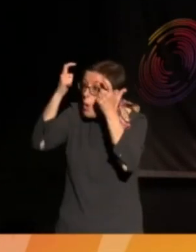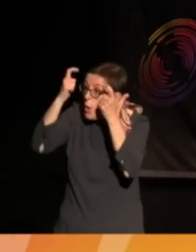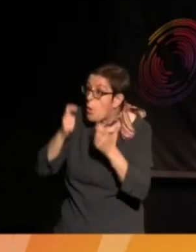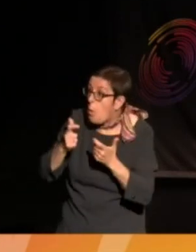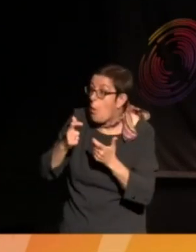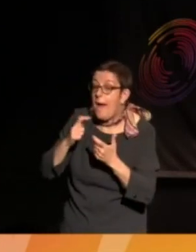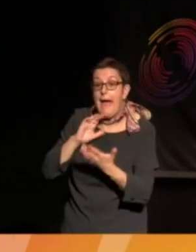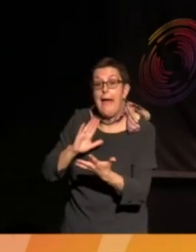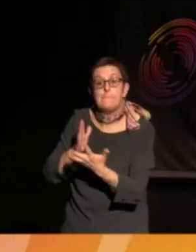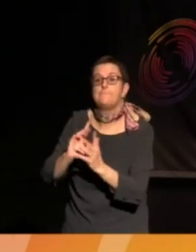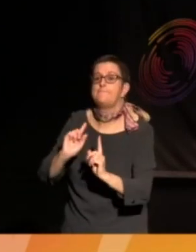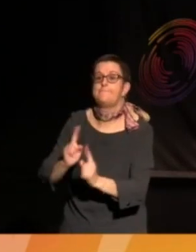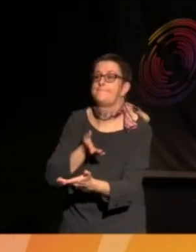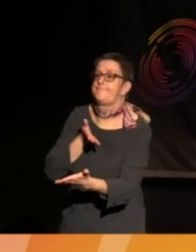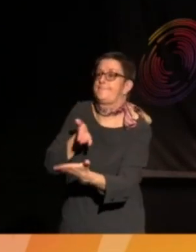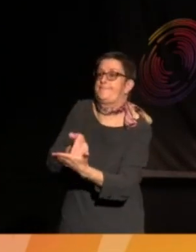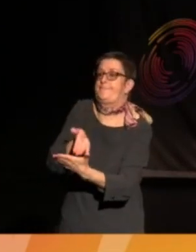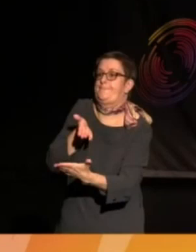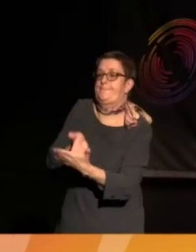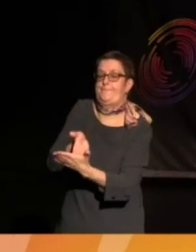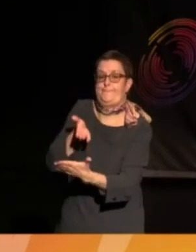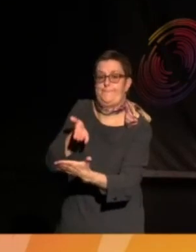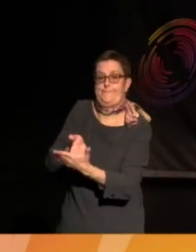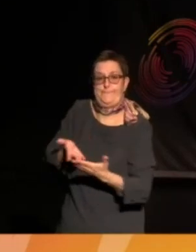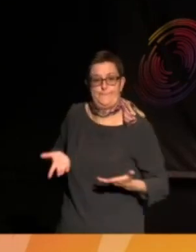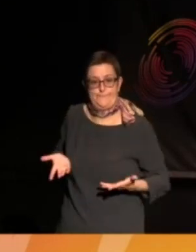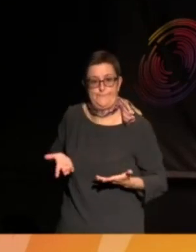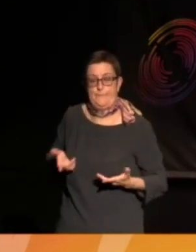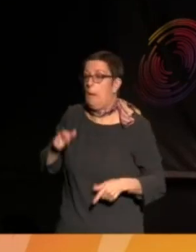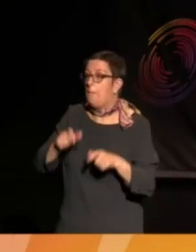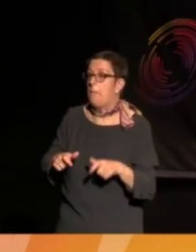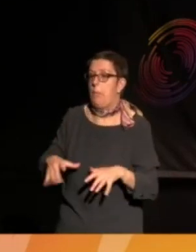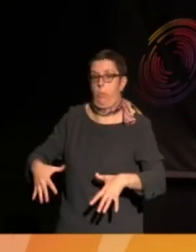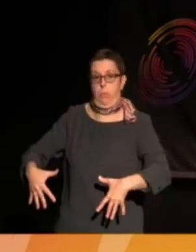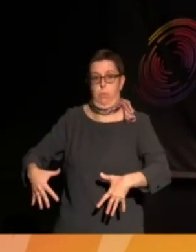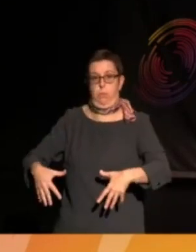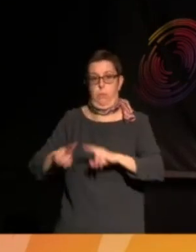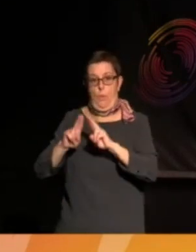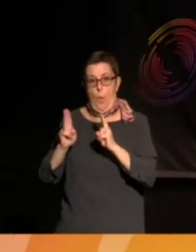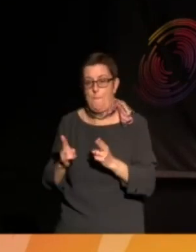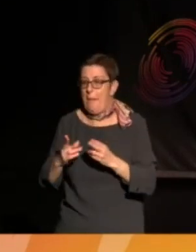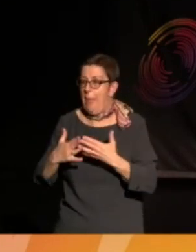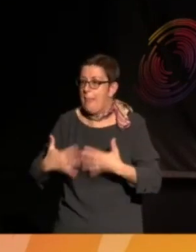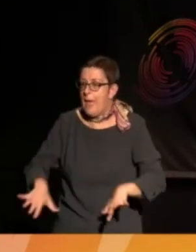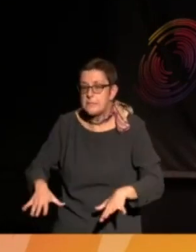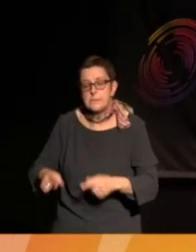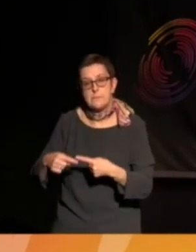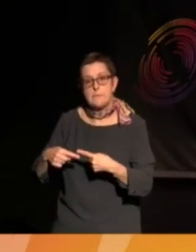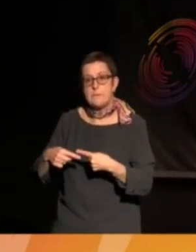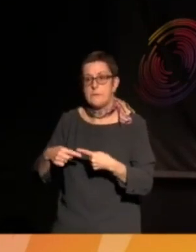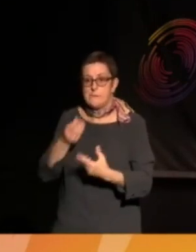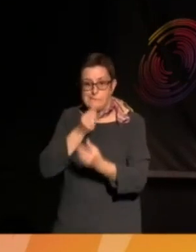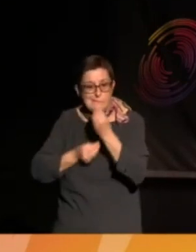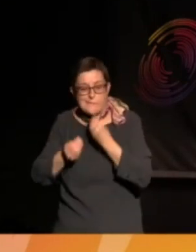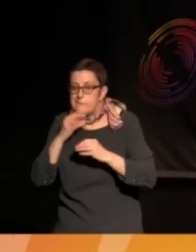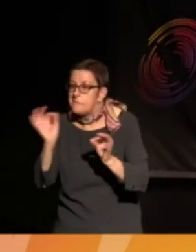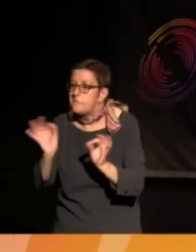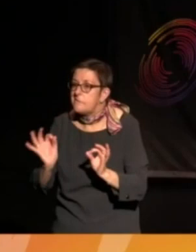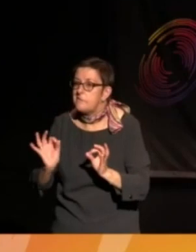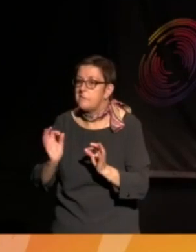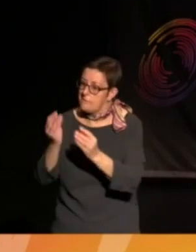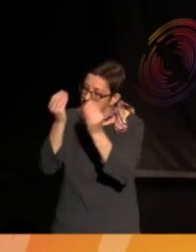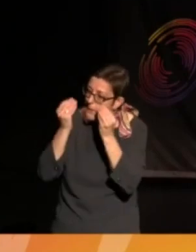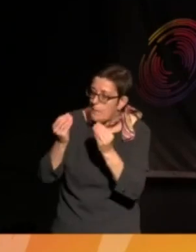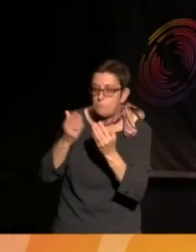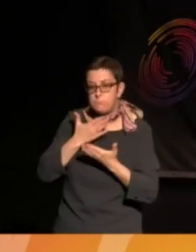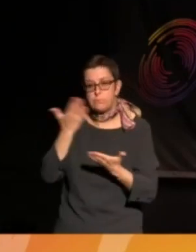the land, actually, is saying that it's okay to leave some people destitute? I mean, that is what it's saying. And I just think that in the context of